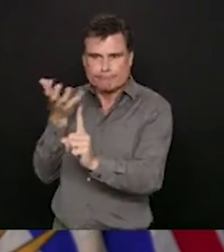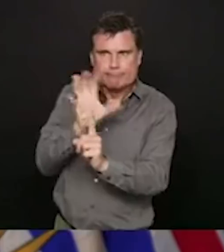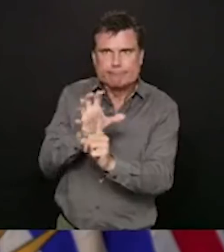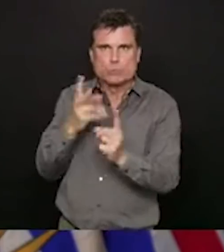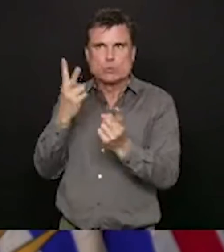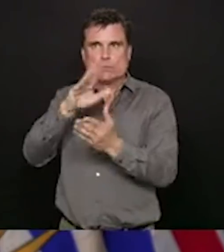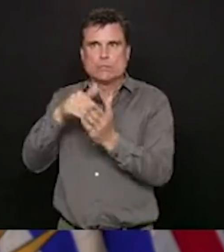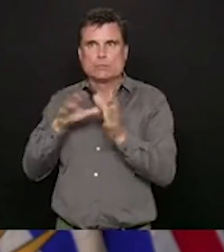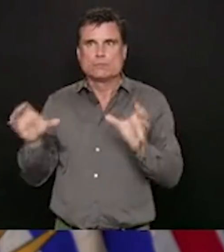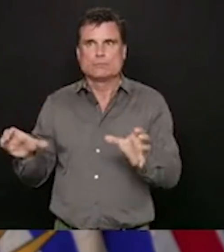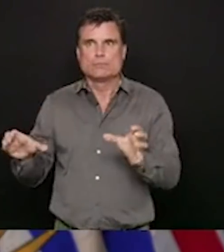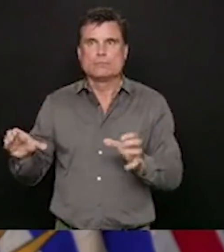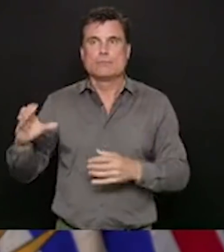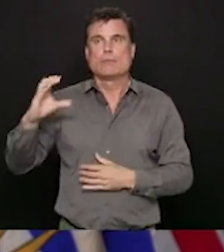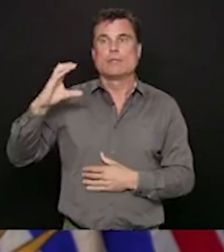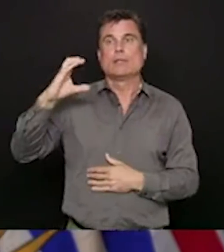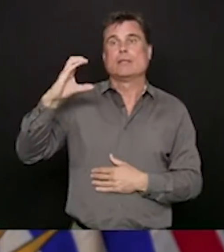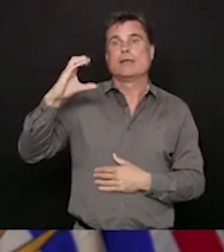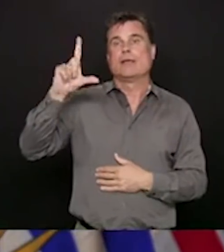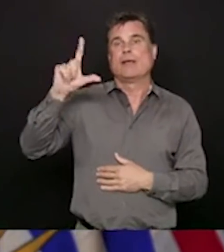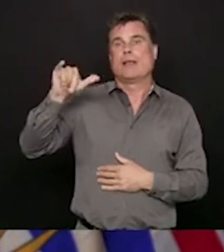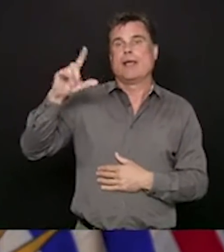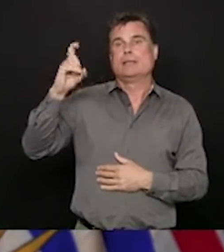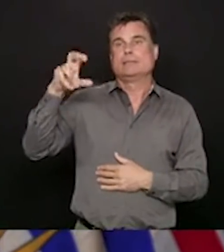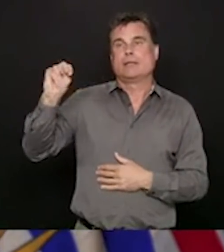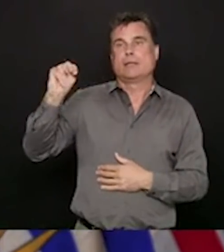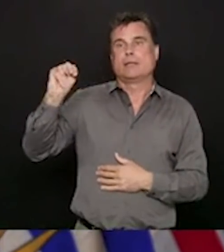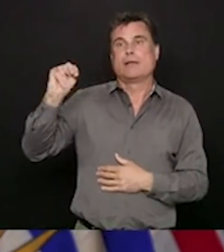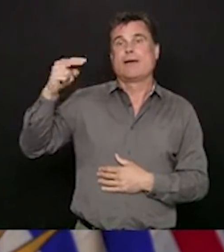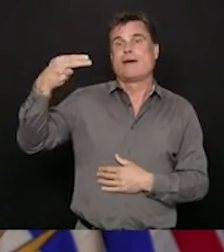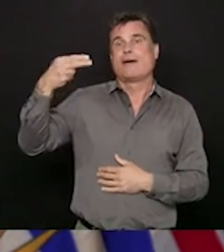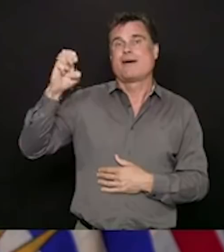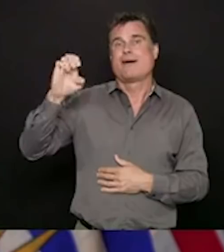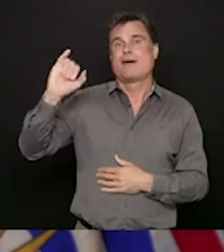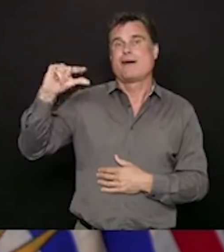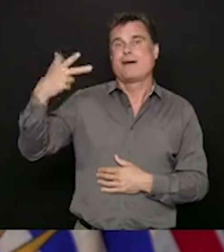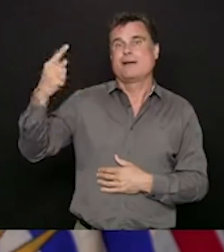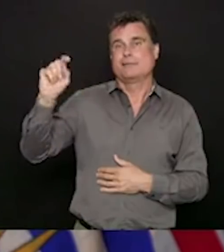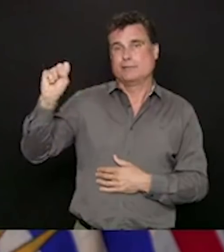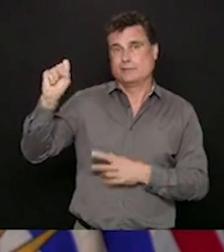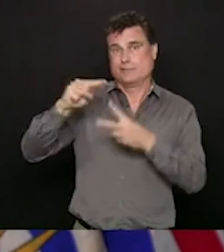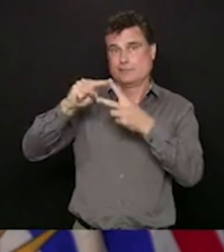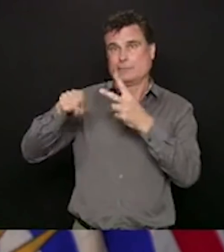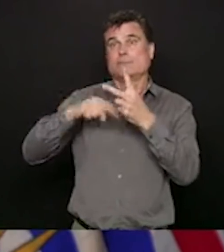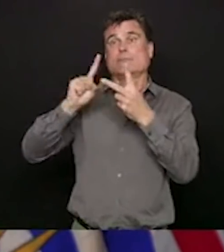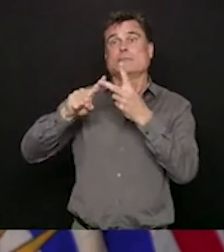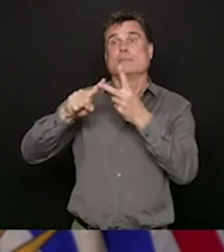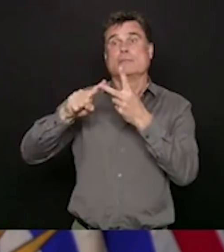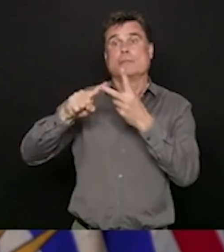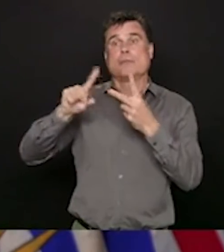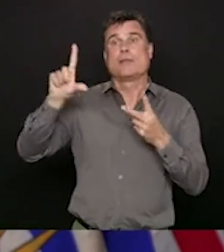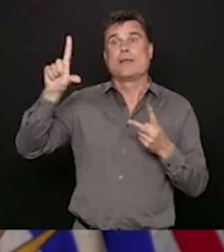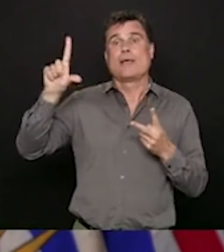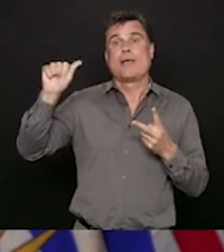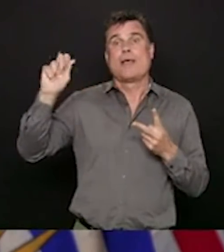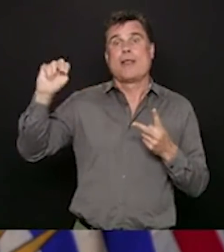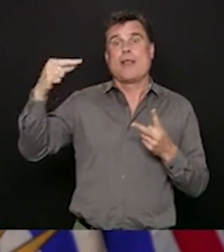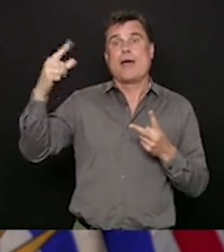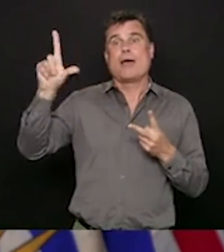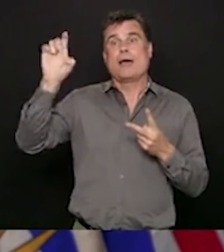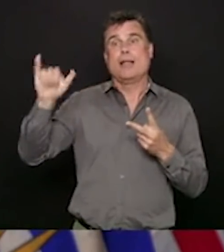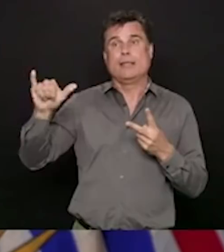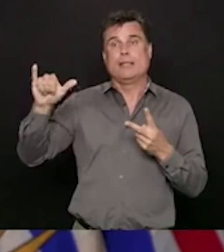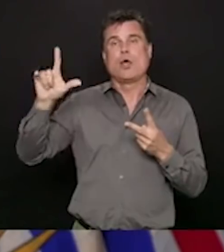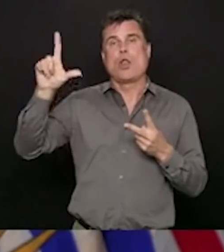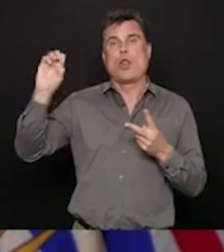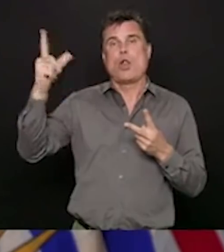in Fraser. Langley Lodge did have an outbreak earlier on a few weeks ago that was declared over,